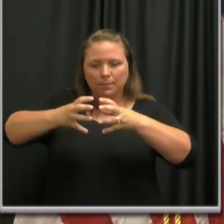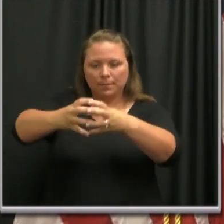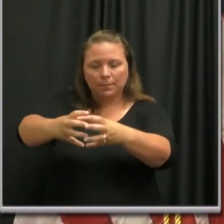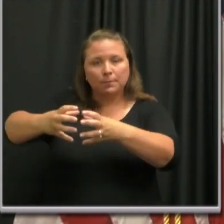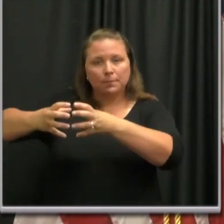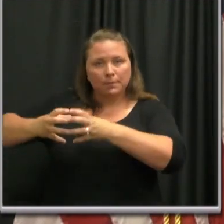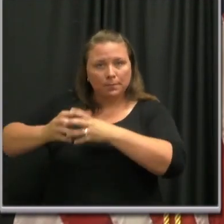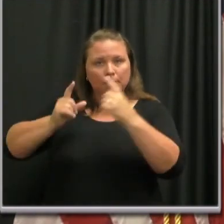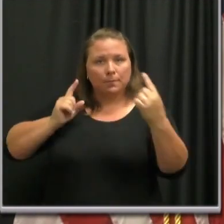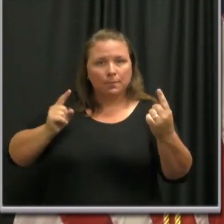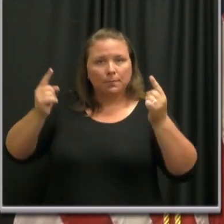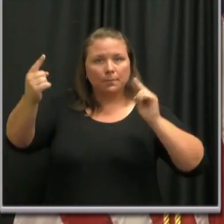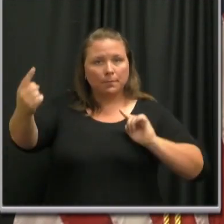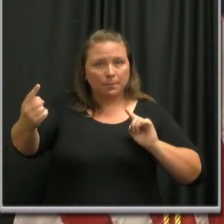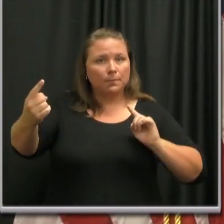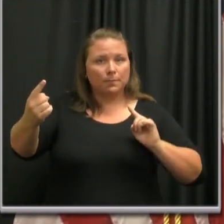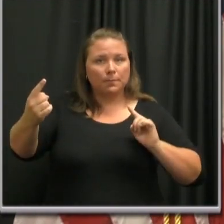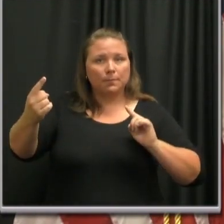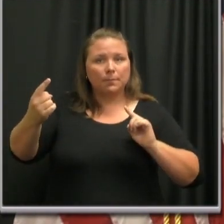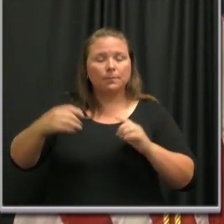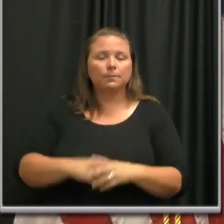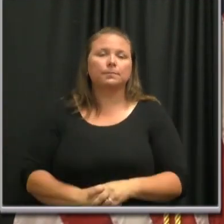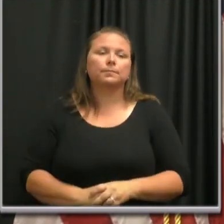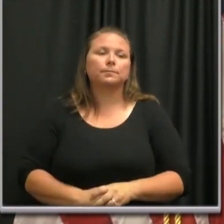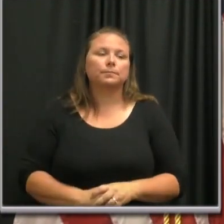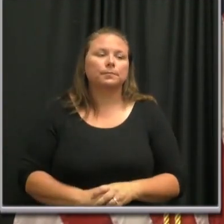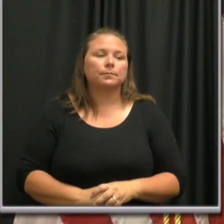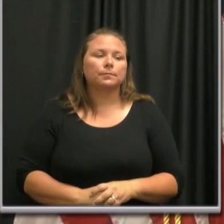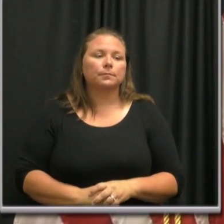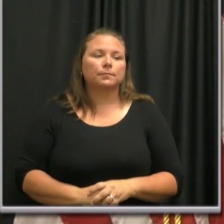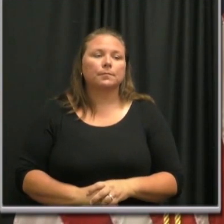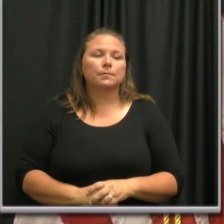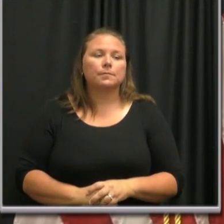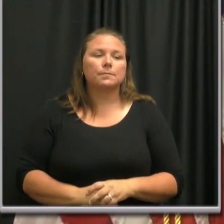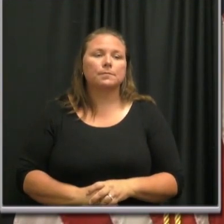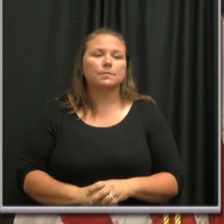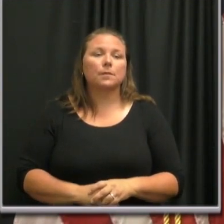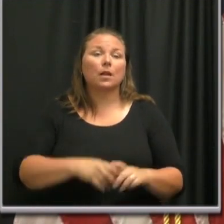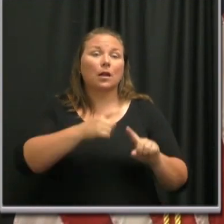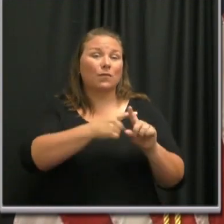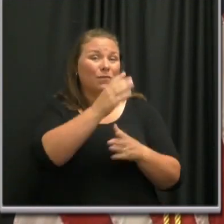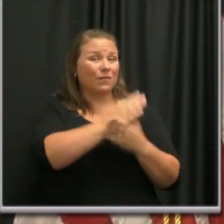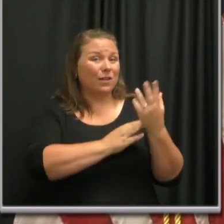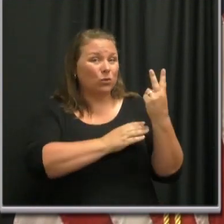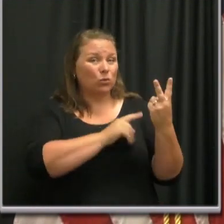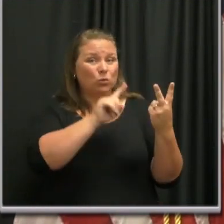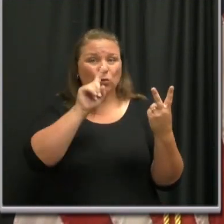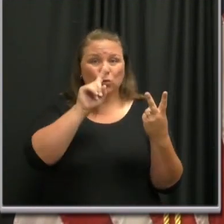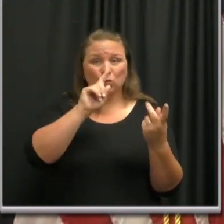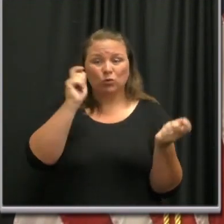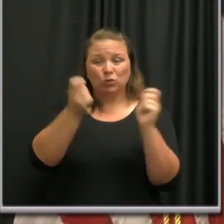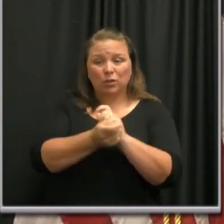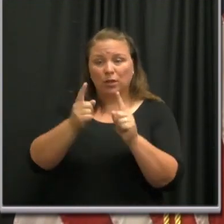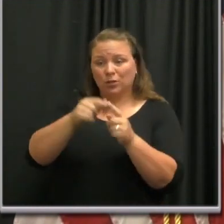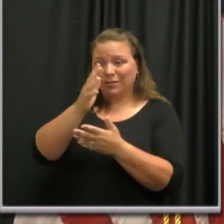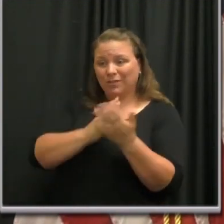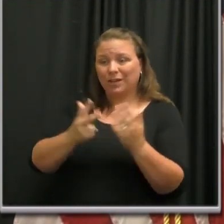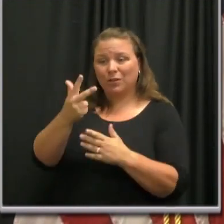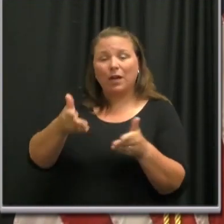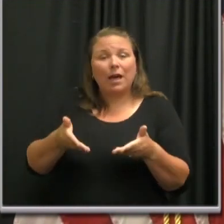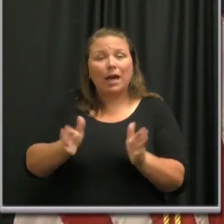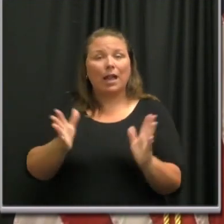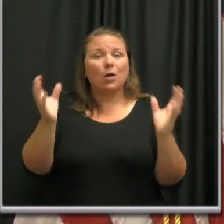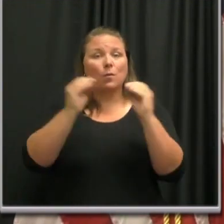and whichever of those is less. The move from phase two to phase three will allow more businesses to open